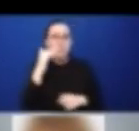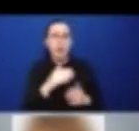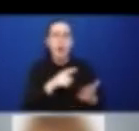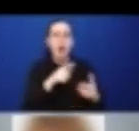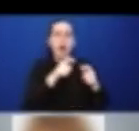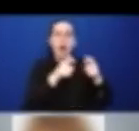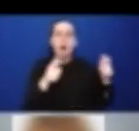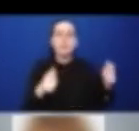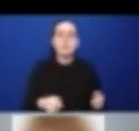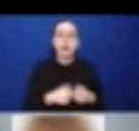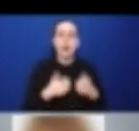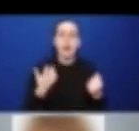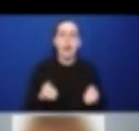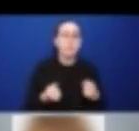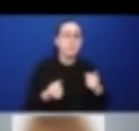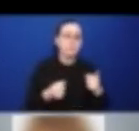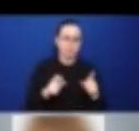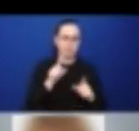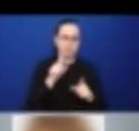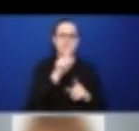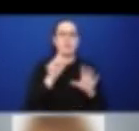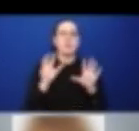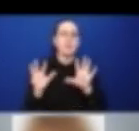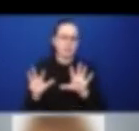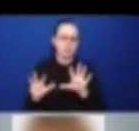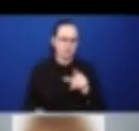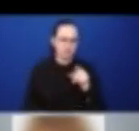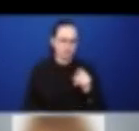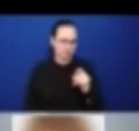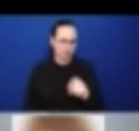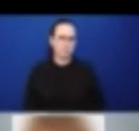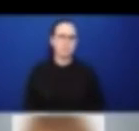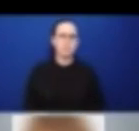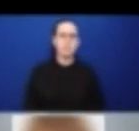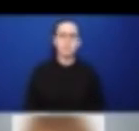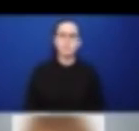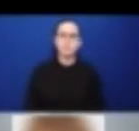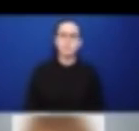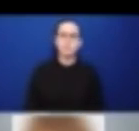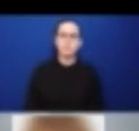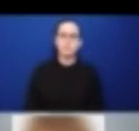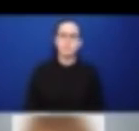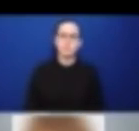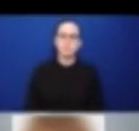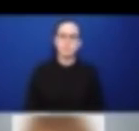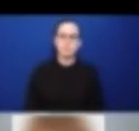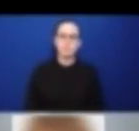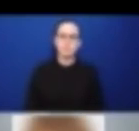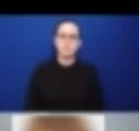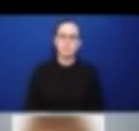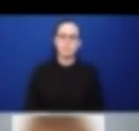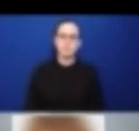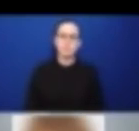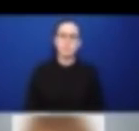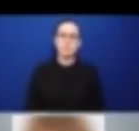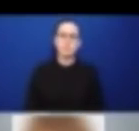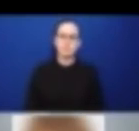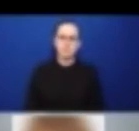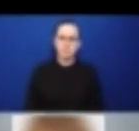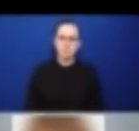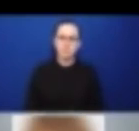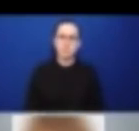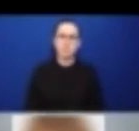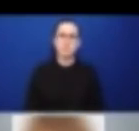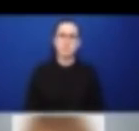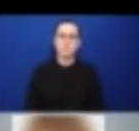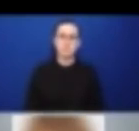Well, what was interesting is that we started to identify the different content that was produced